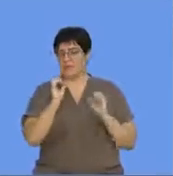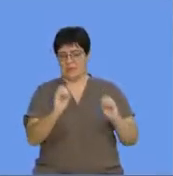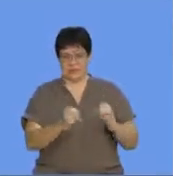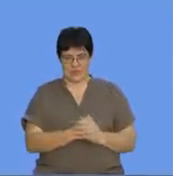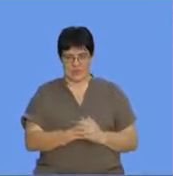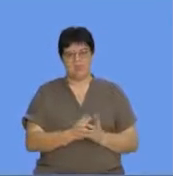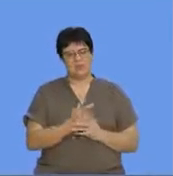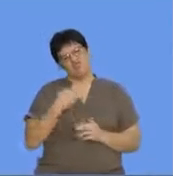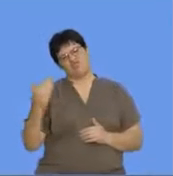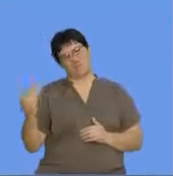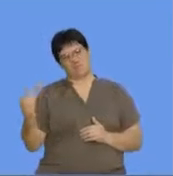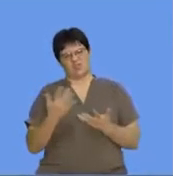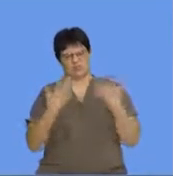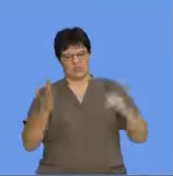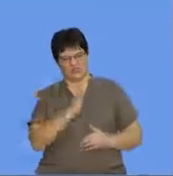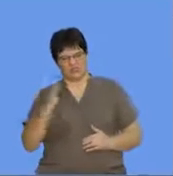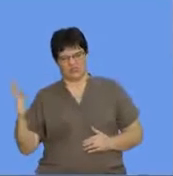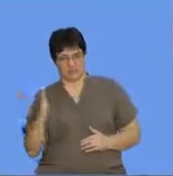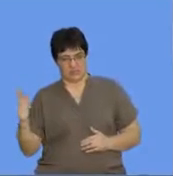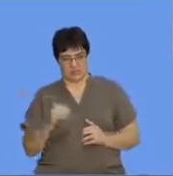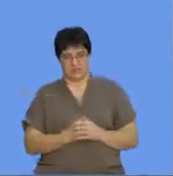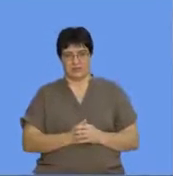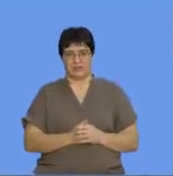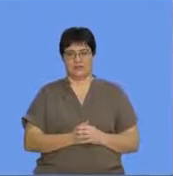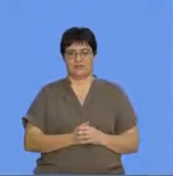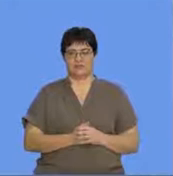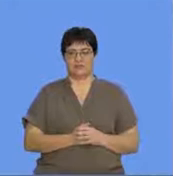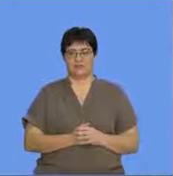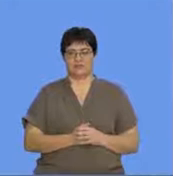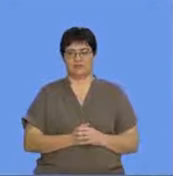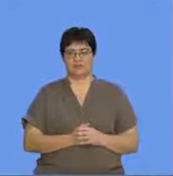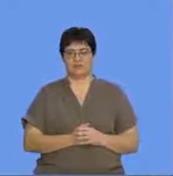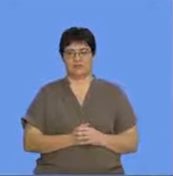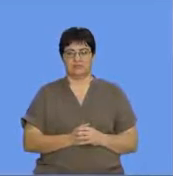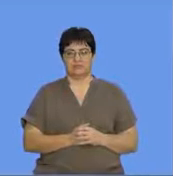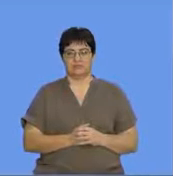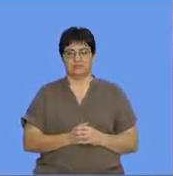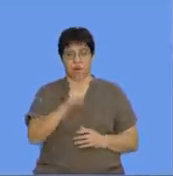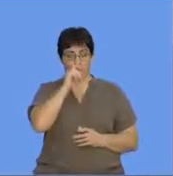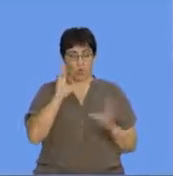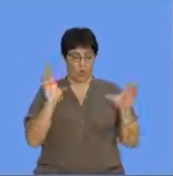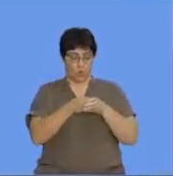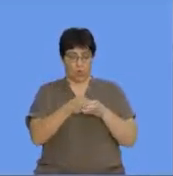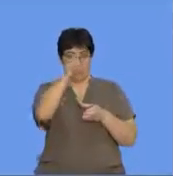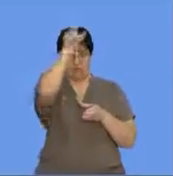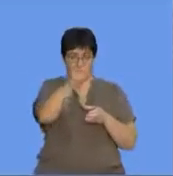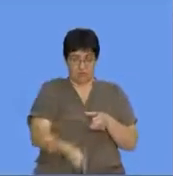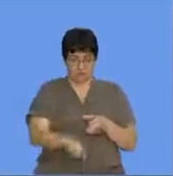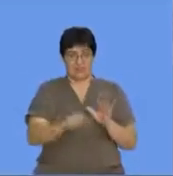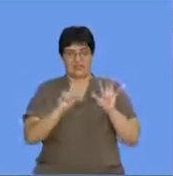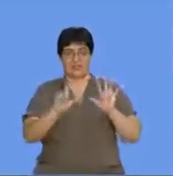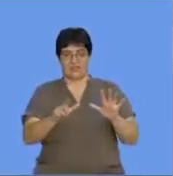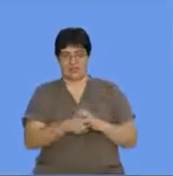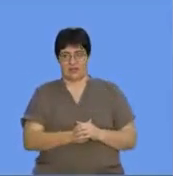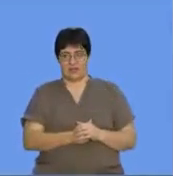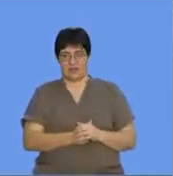right of the periodic table. And if you look at the group, they are in group seven. Okay. And this